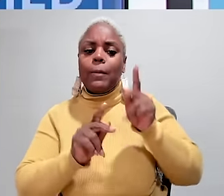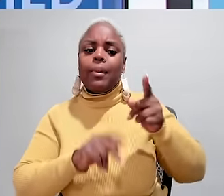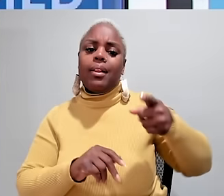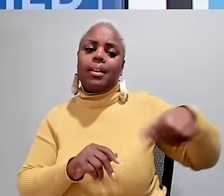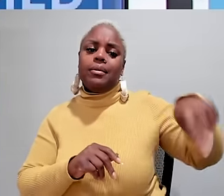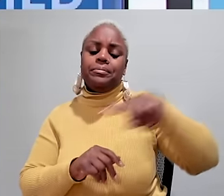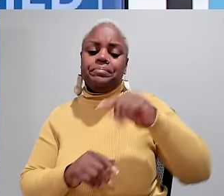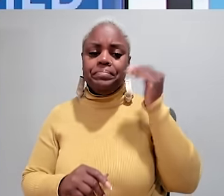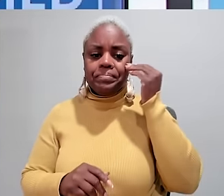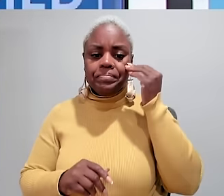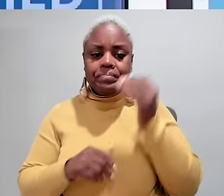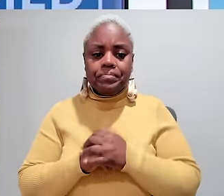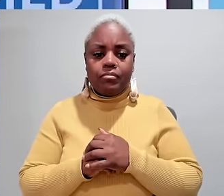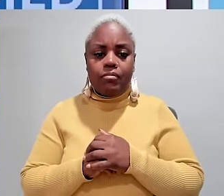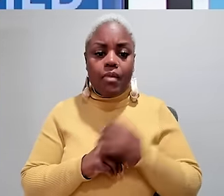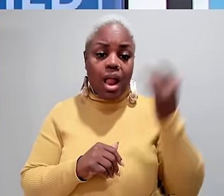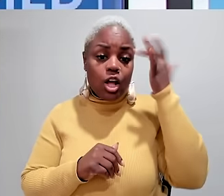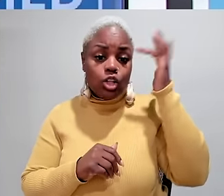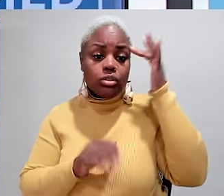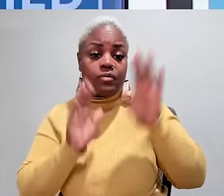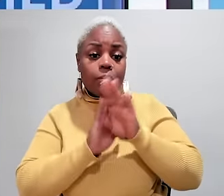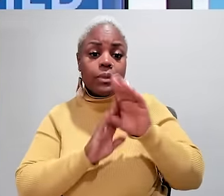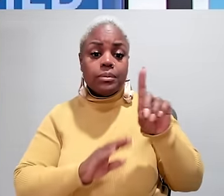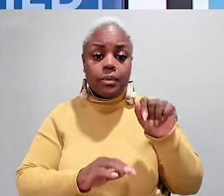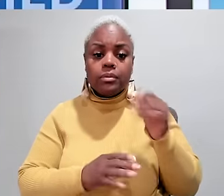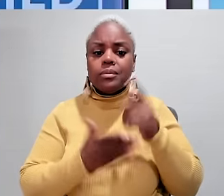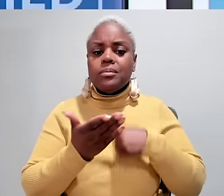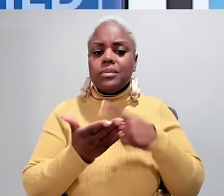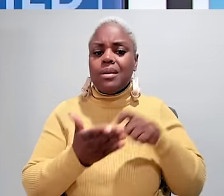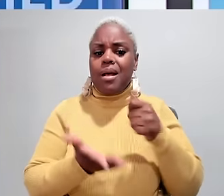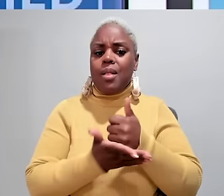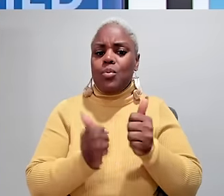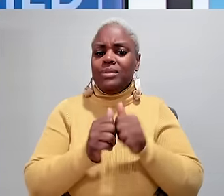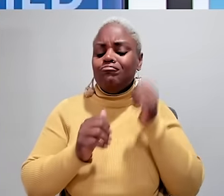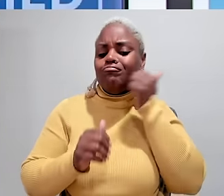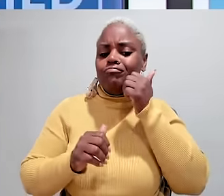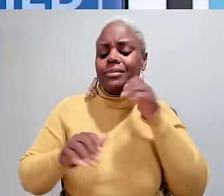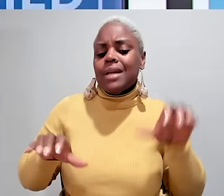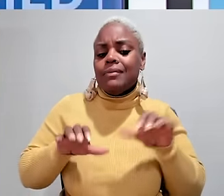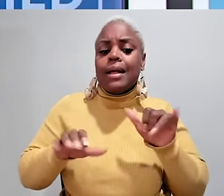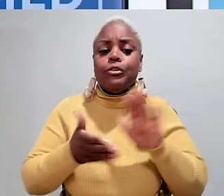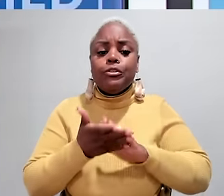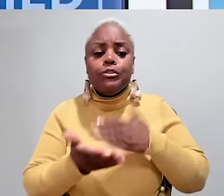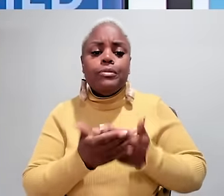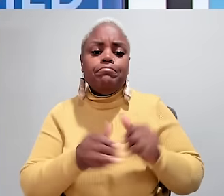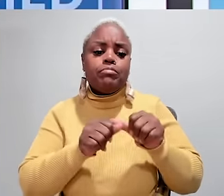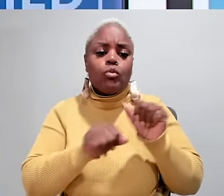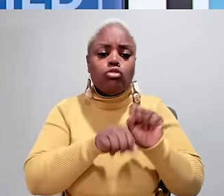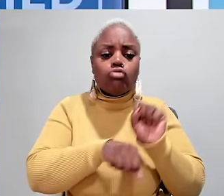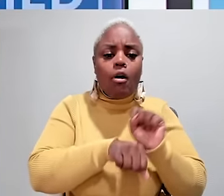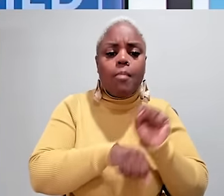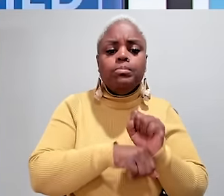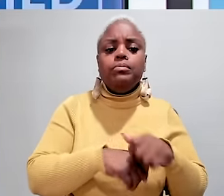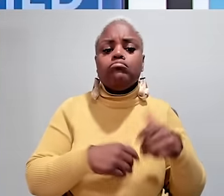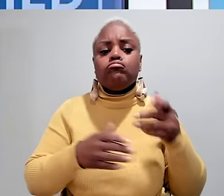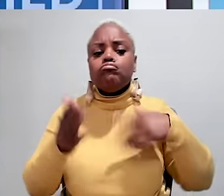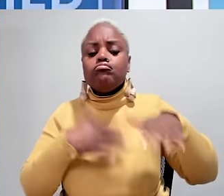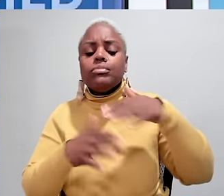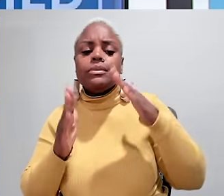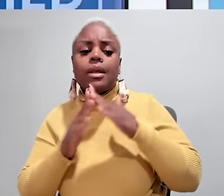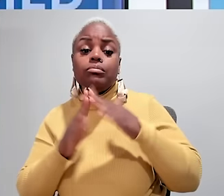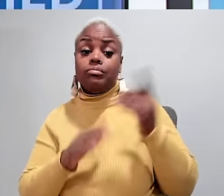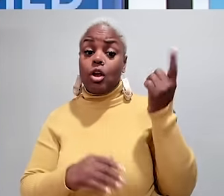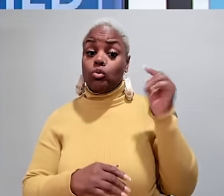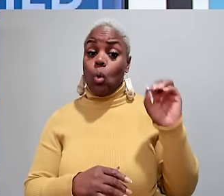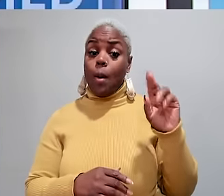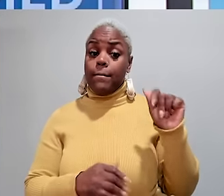these lists have intellectual and developmental disabilities and sometimes need help with daily activities like cooking, maintaining a job, or getting around